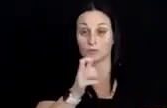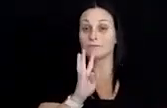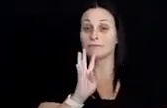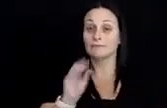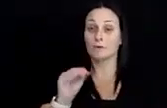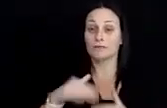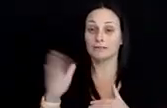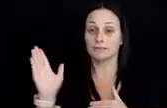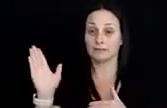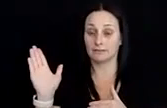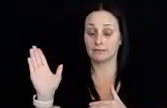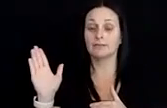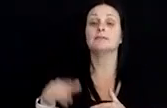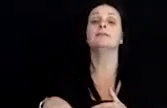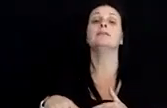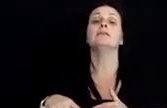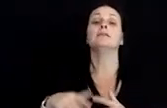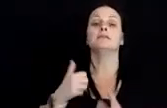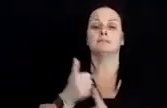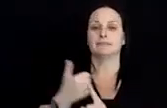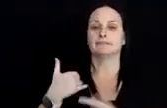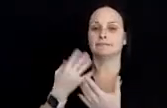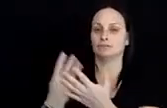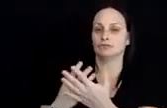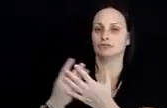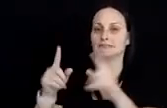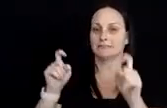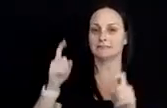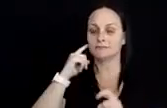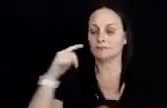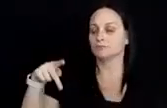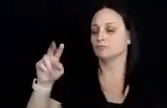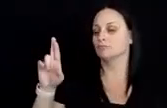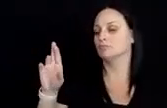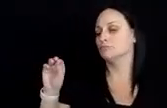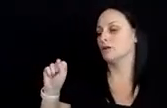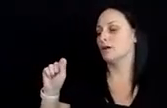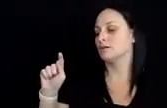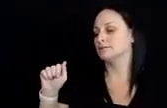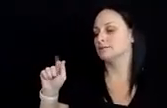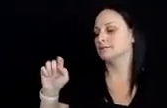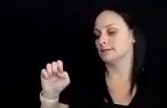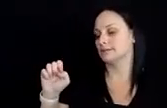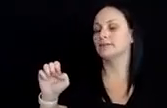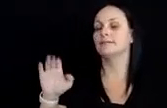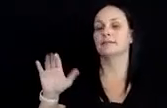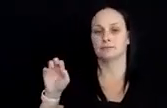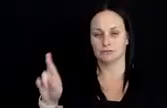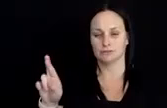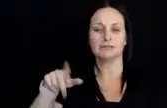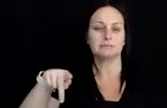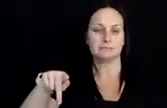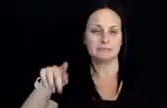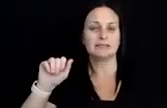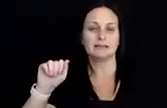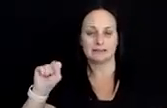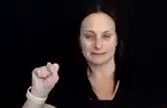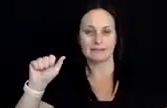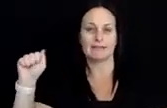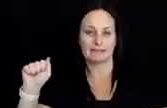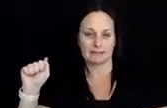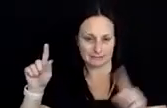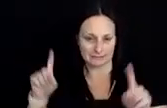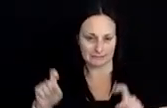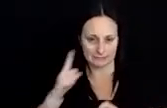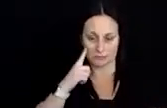and older who've had a screening test for prostate cancer, the PSA test within the past year, and the